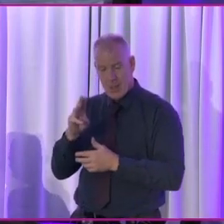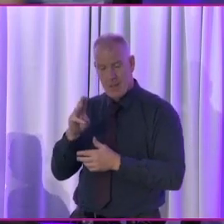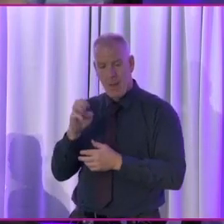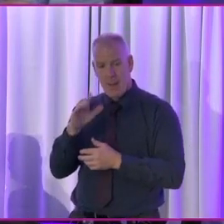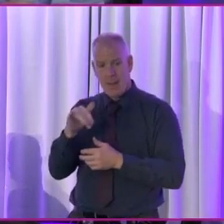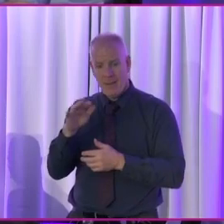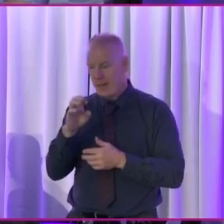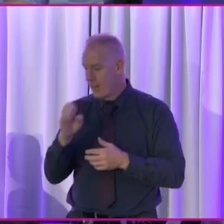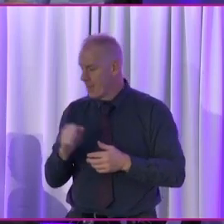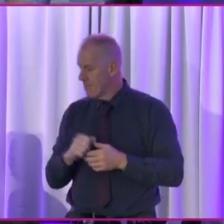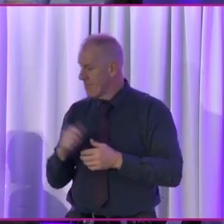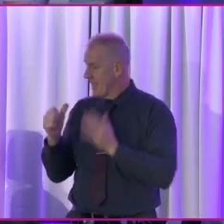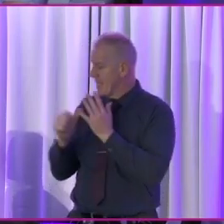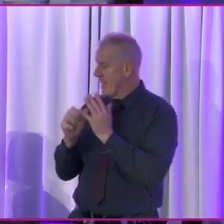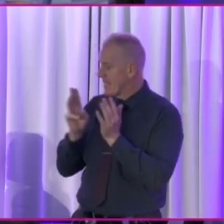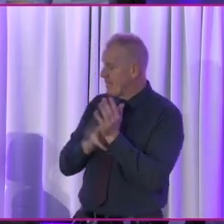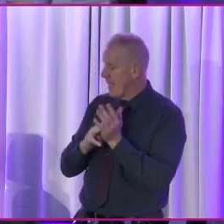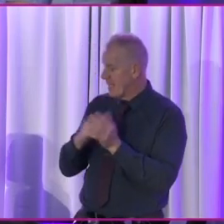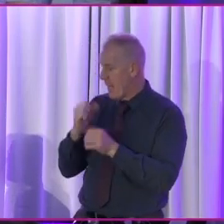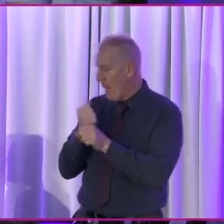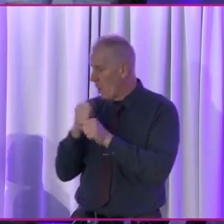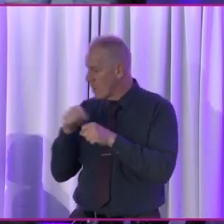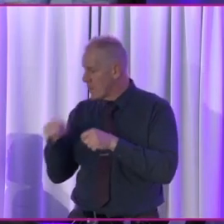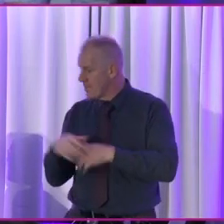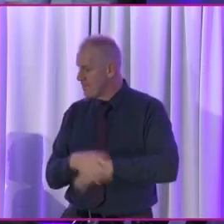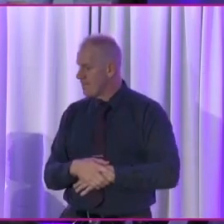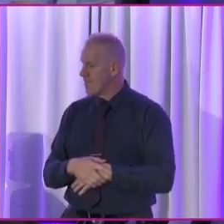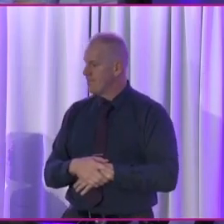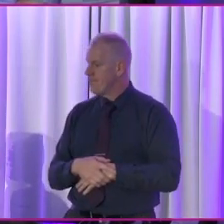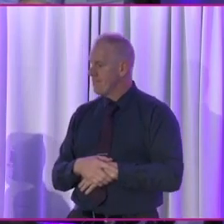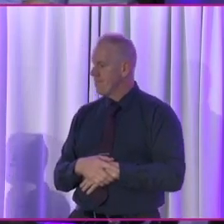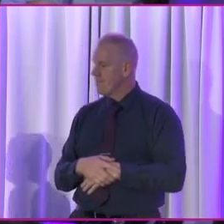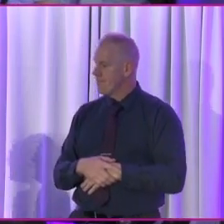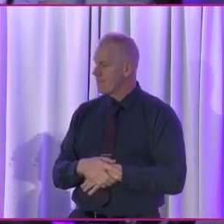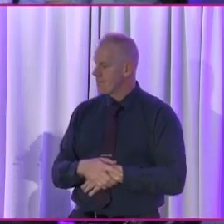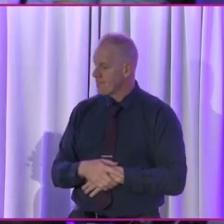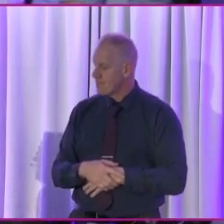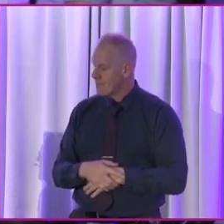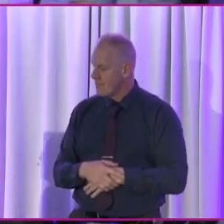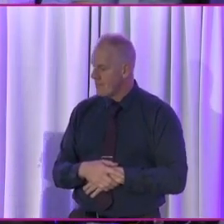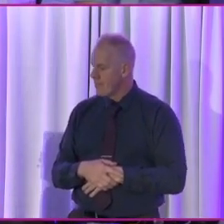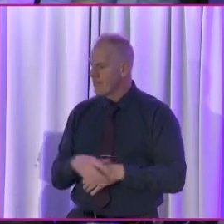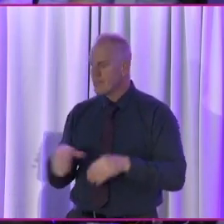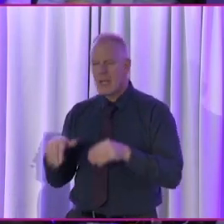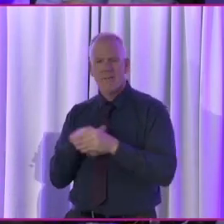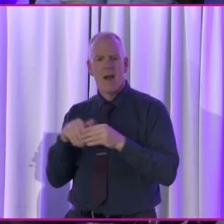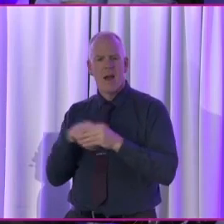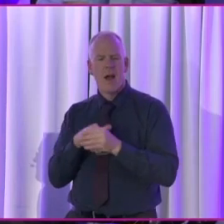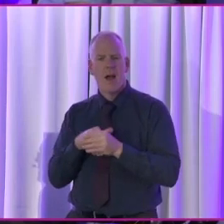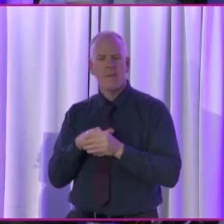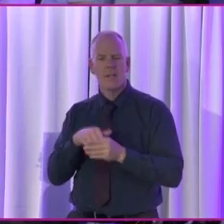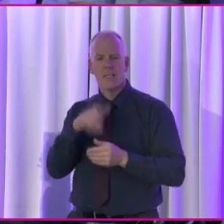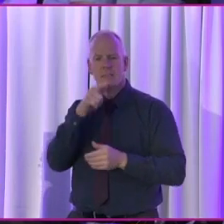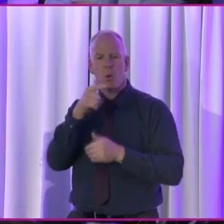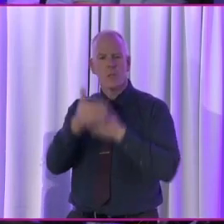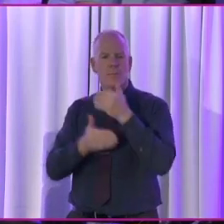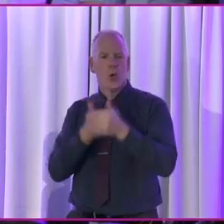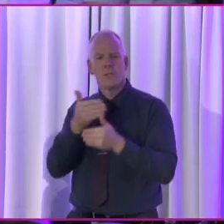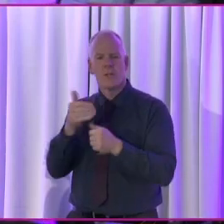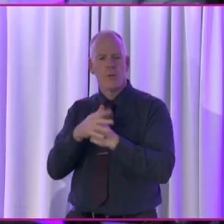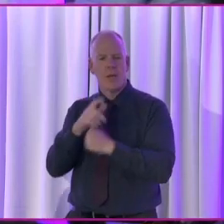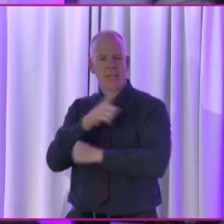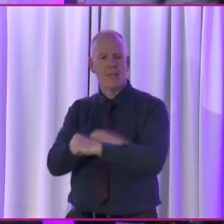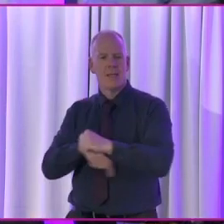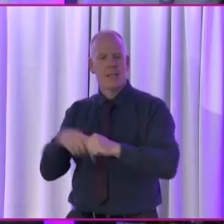we've got, I think, six minutes each to talk about that. Okay. When I became spokesperson for disability for the party there in 2020,